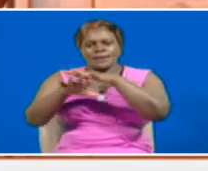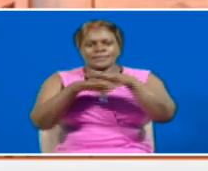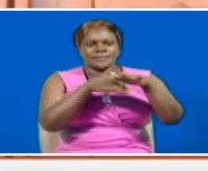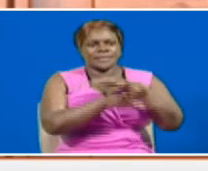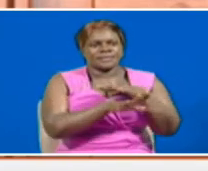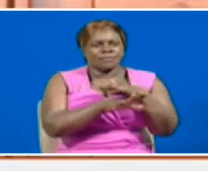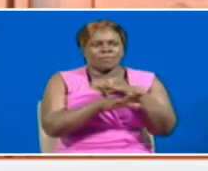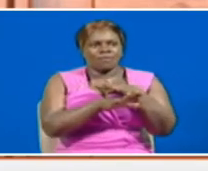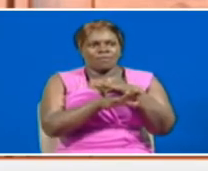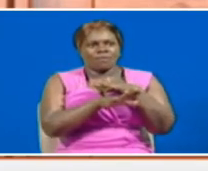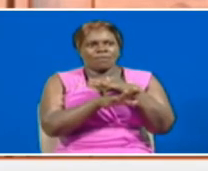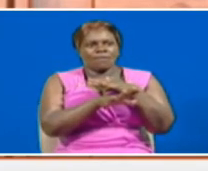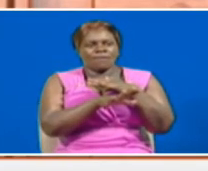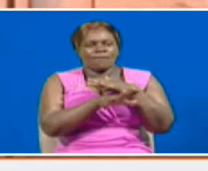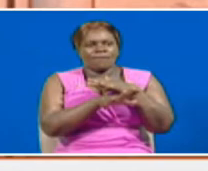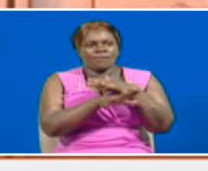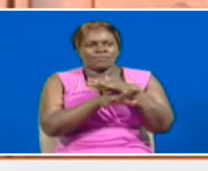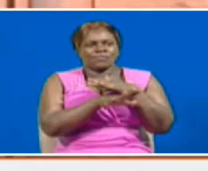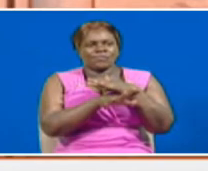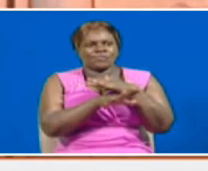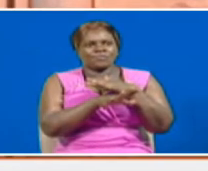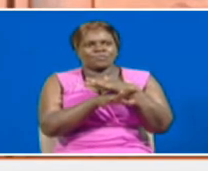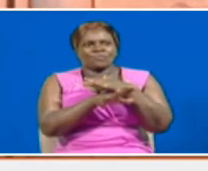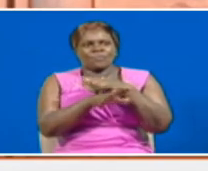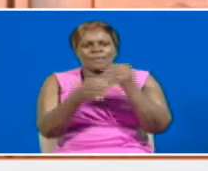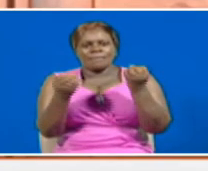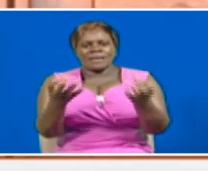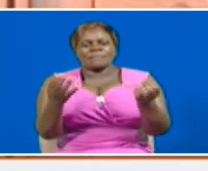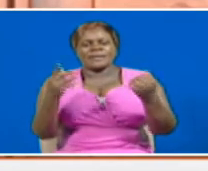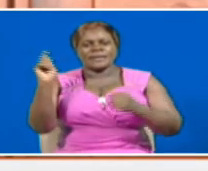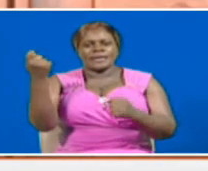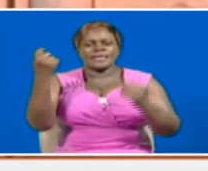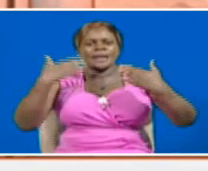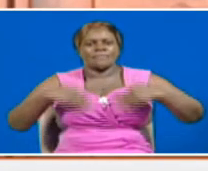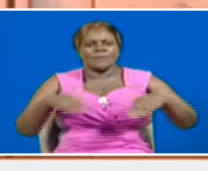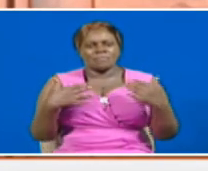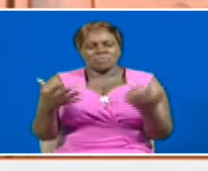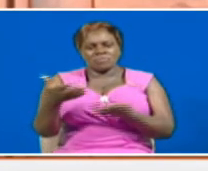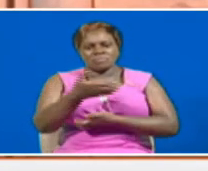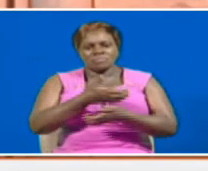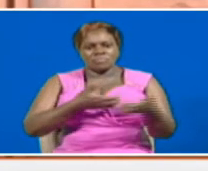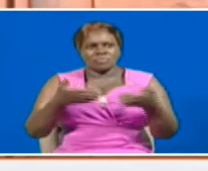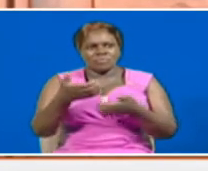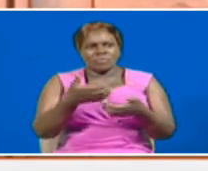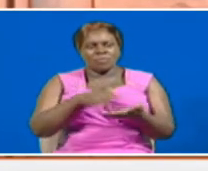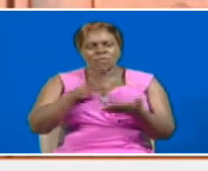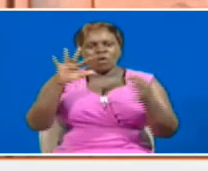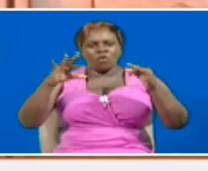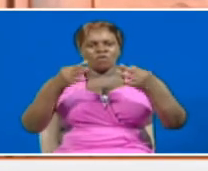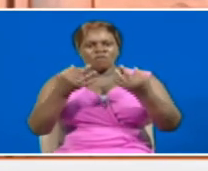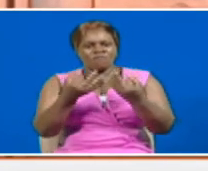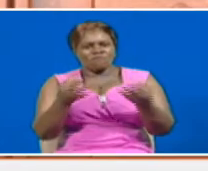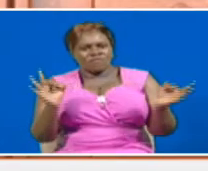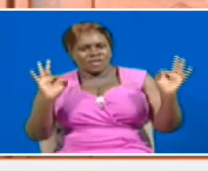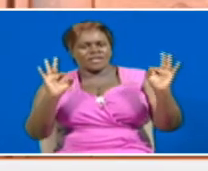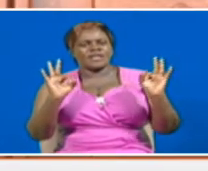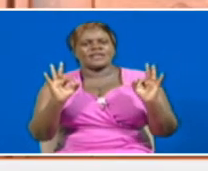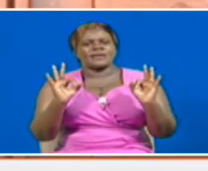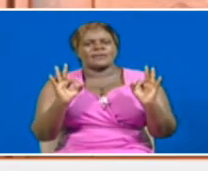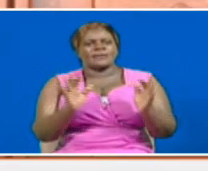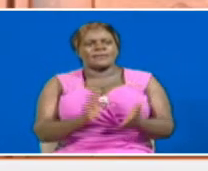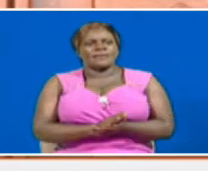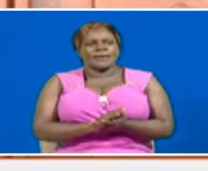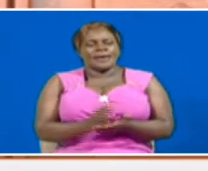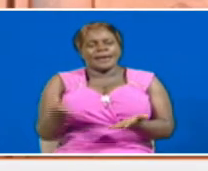you know, and a space where many Kenyans interact much more freely and much more comfortably.